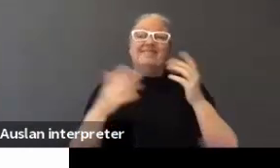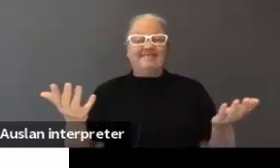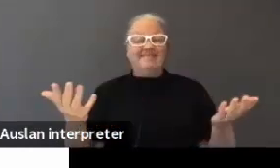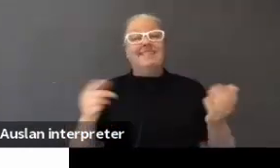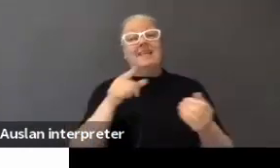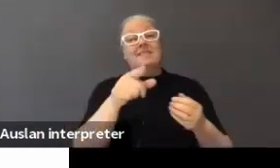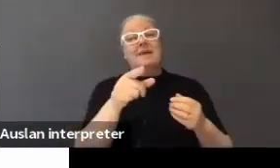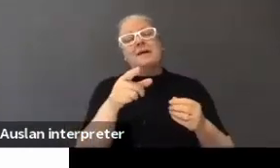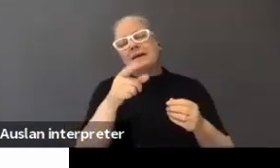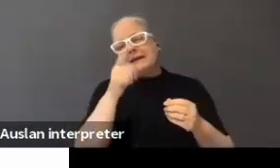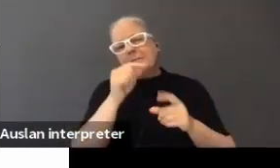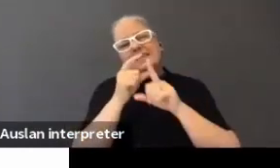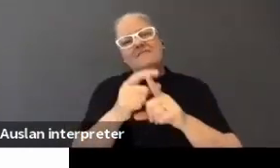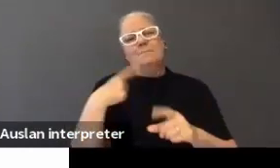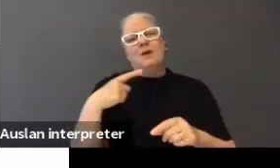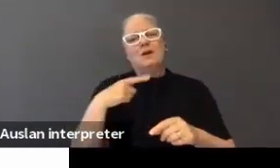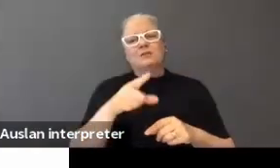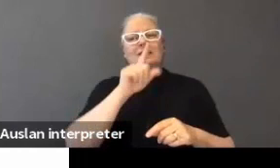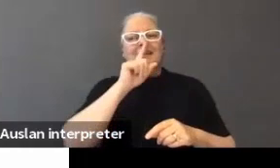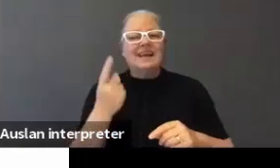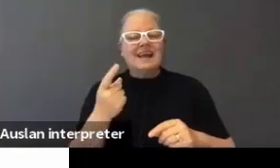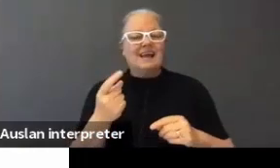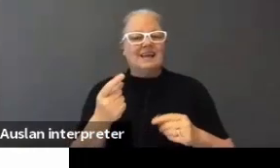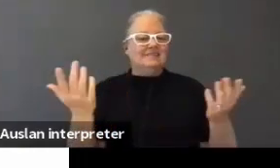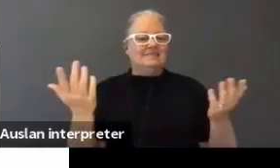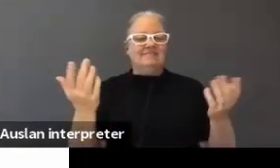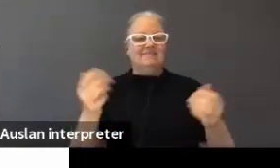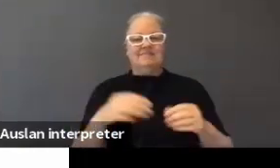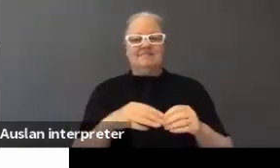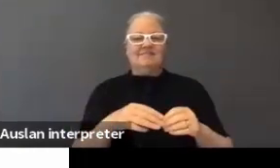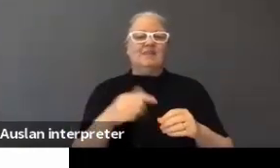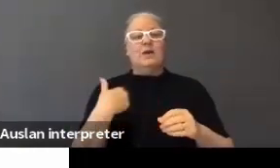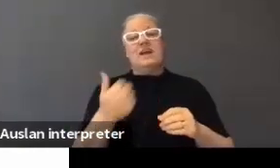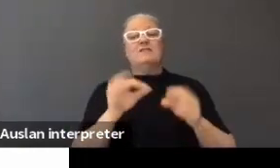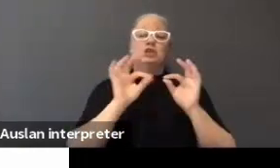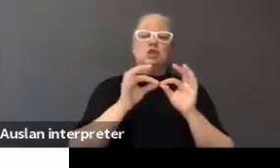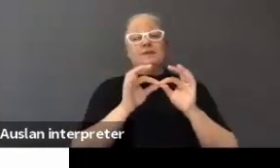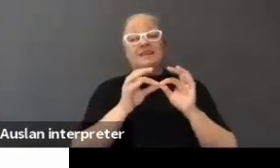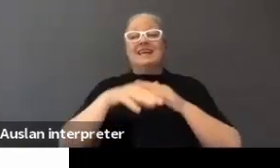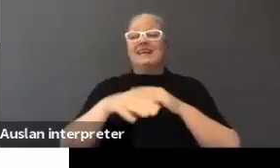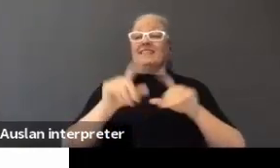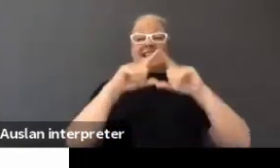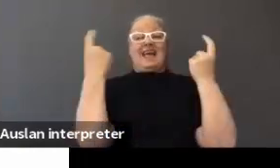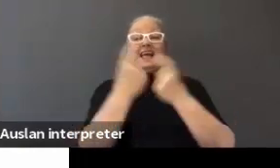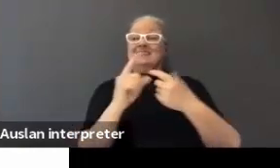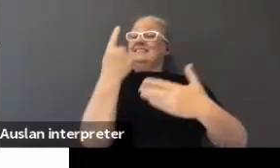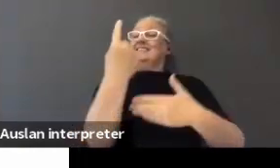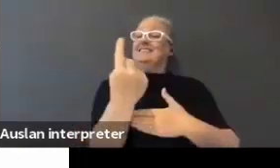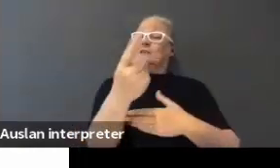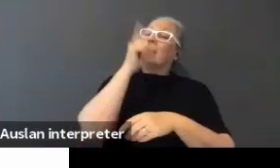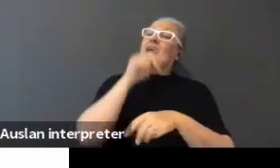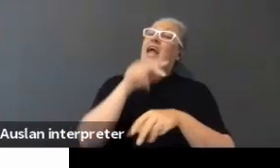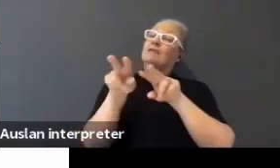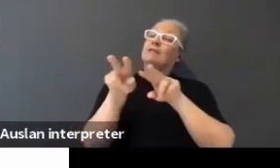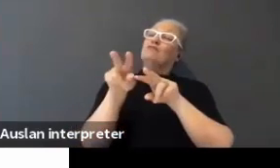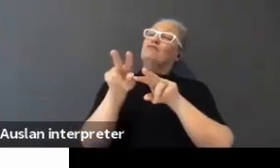bit difficult because you can't just learn one system. Like, we put an interpreter in front of a class and then you have access to an interpreter. That's